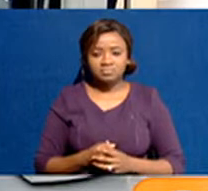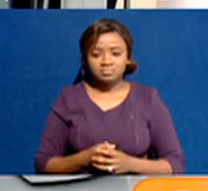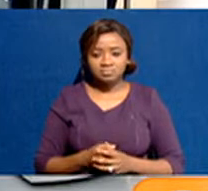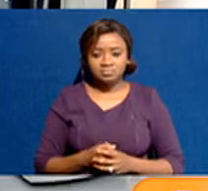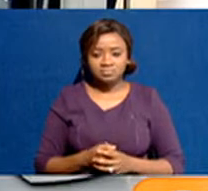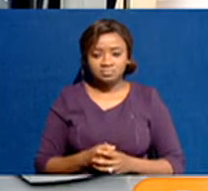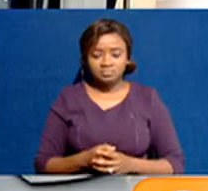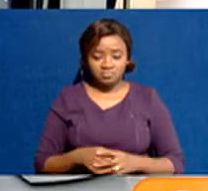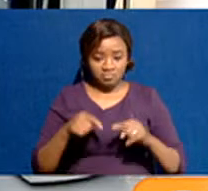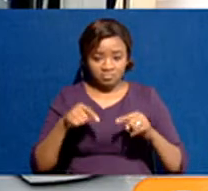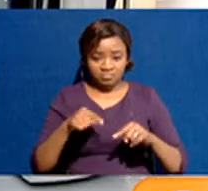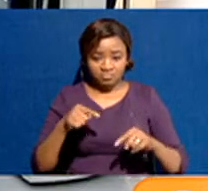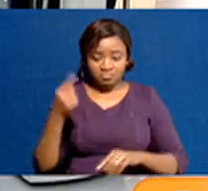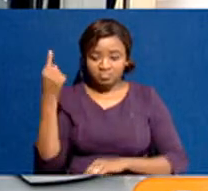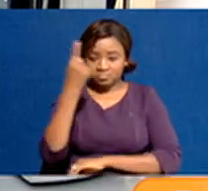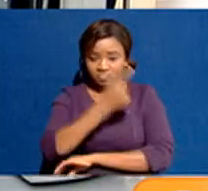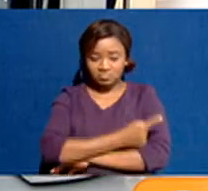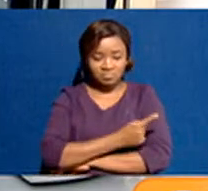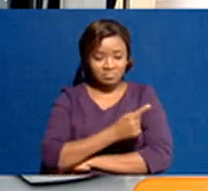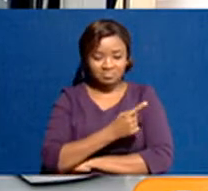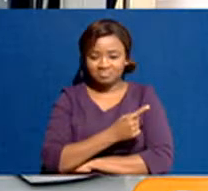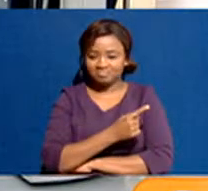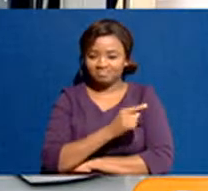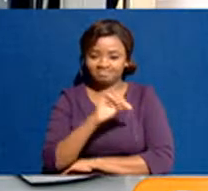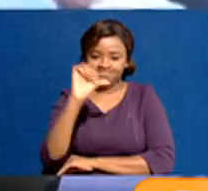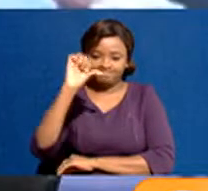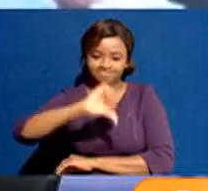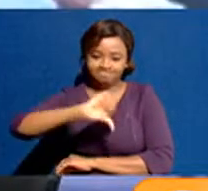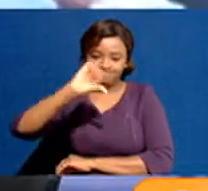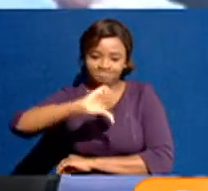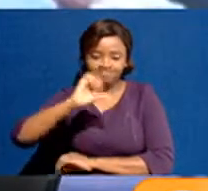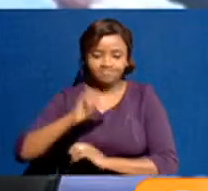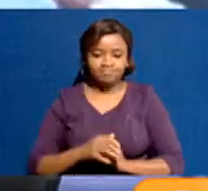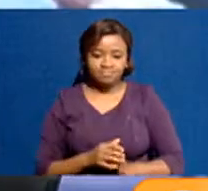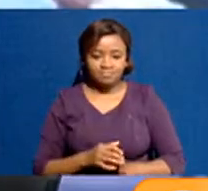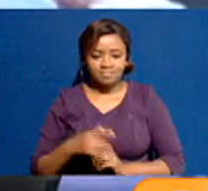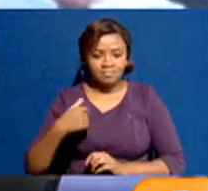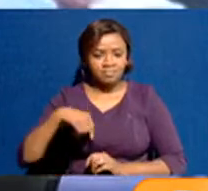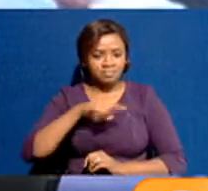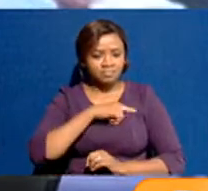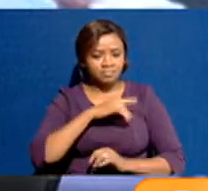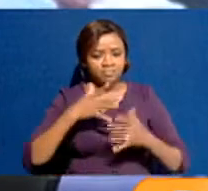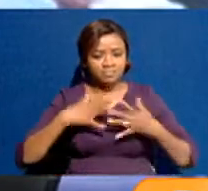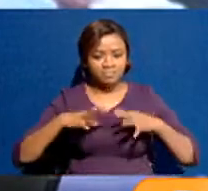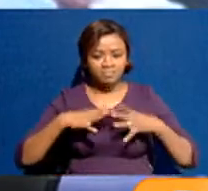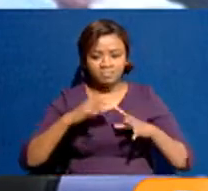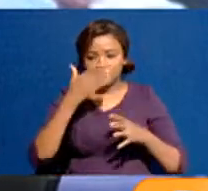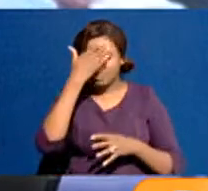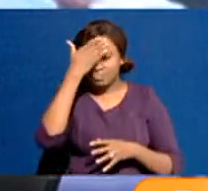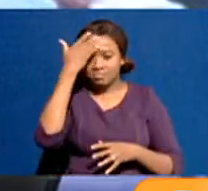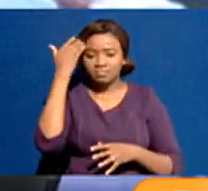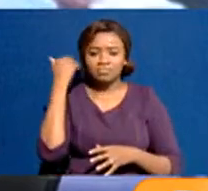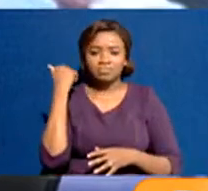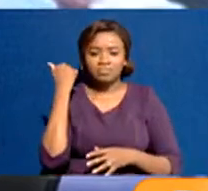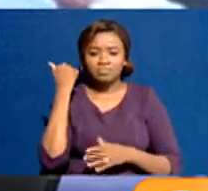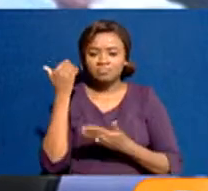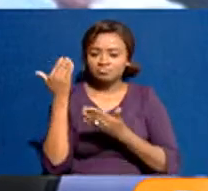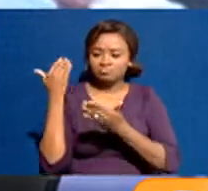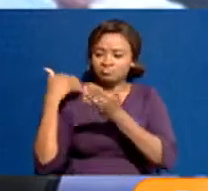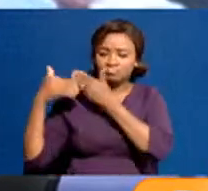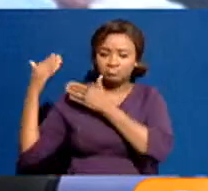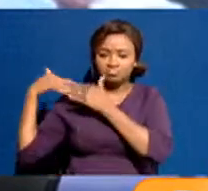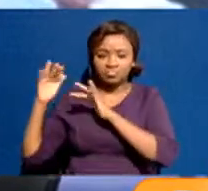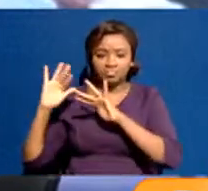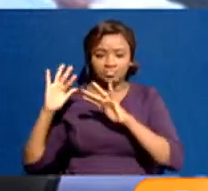our country, a very sad day. And as a country, I think we've forgotten our past. And it's said those who forget history or don't learn from history